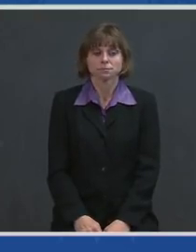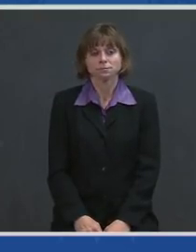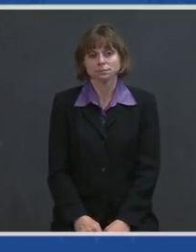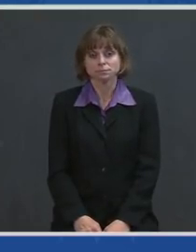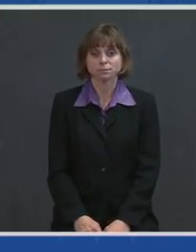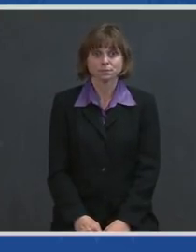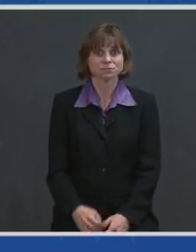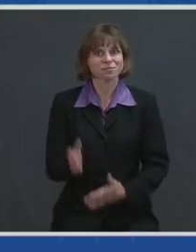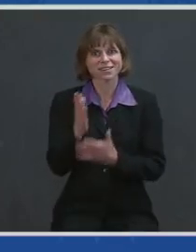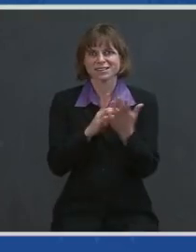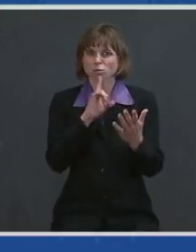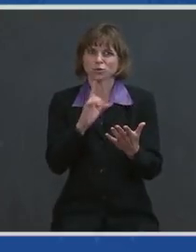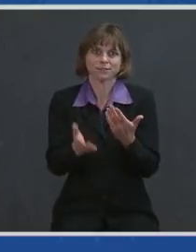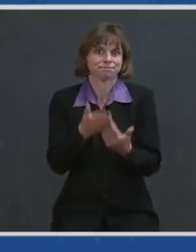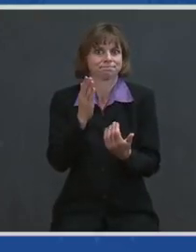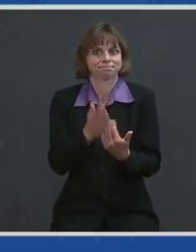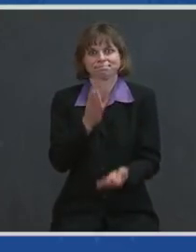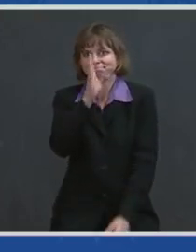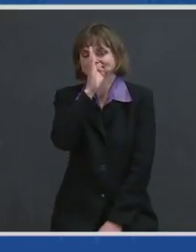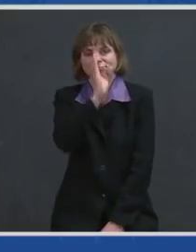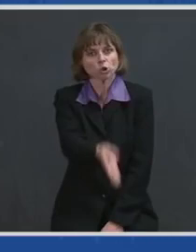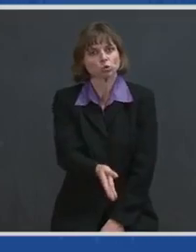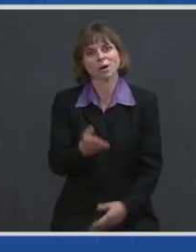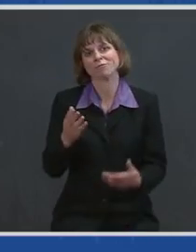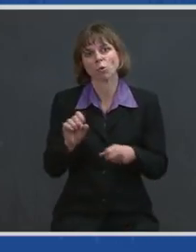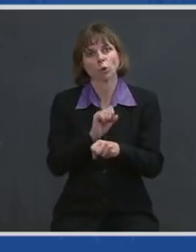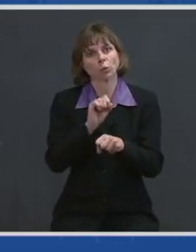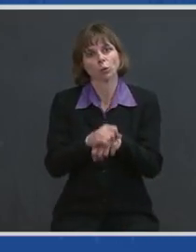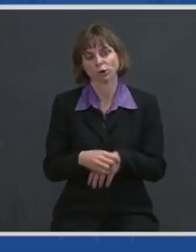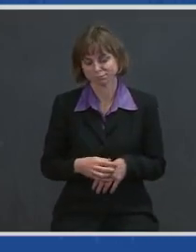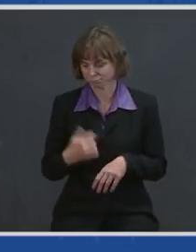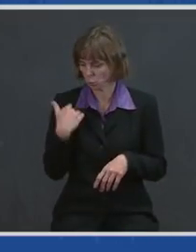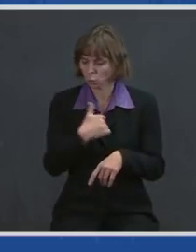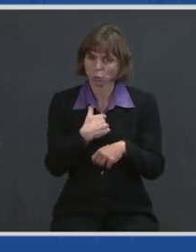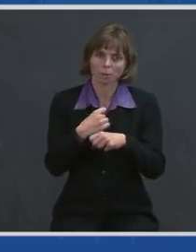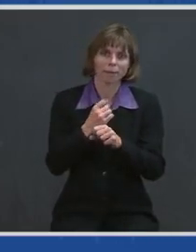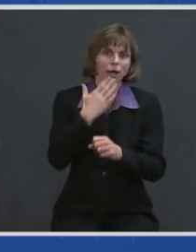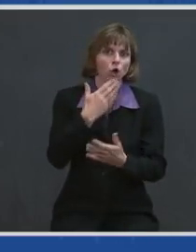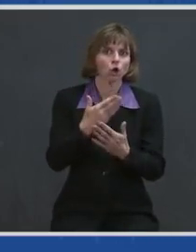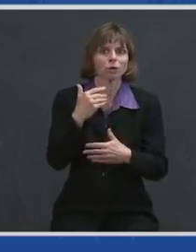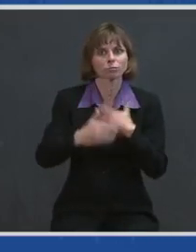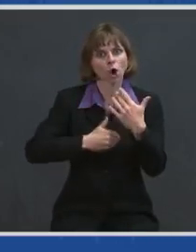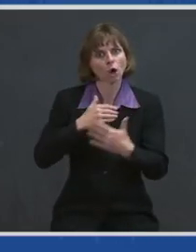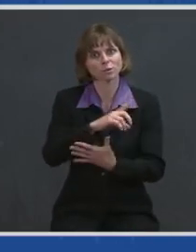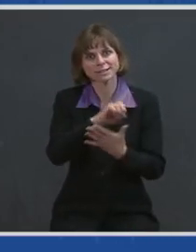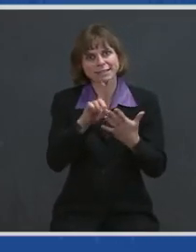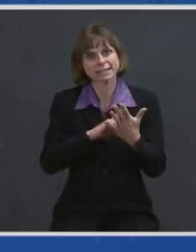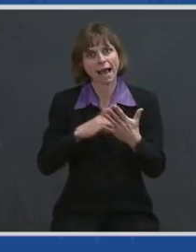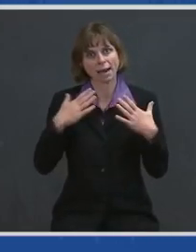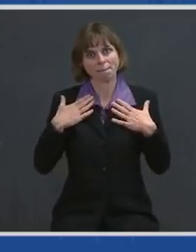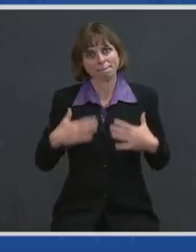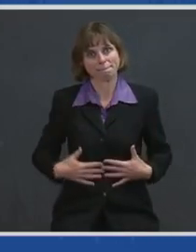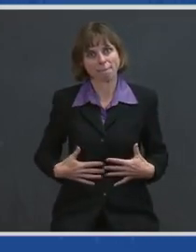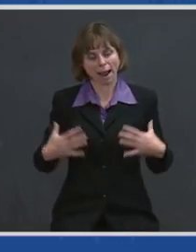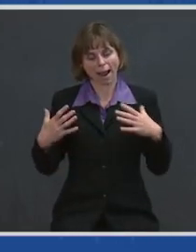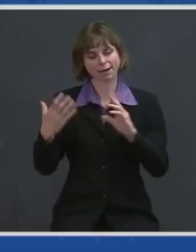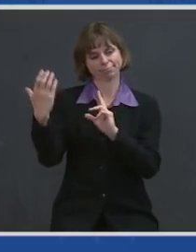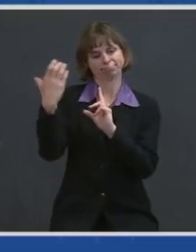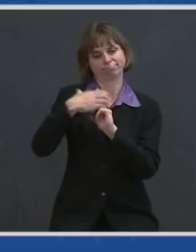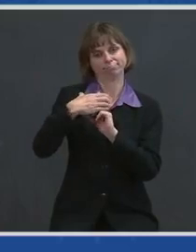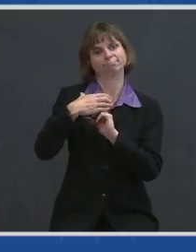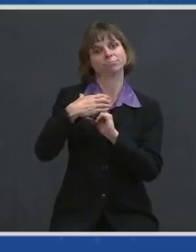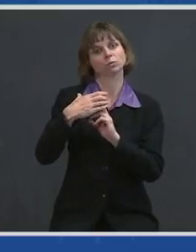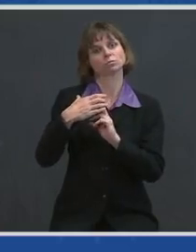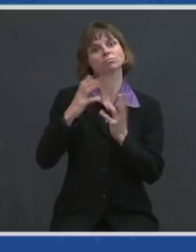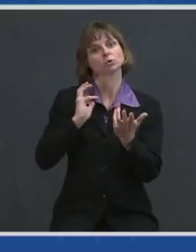straightforward work, where we're making good progress designing body armor that fits women properly,